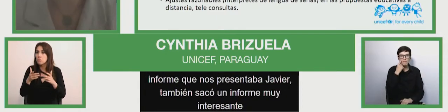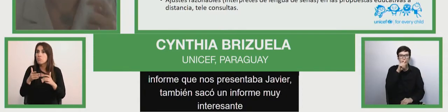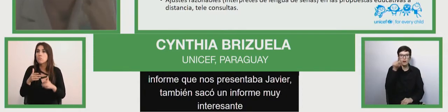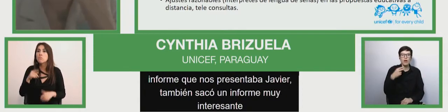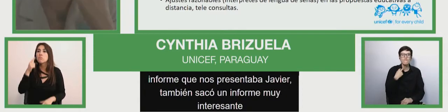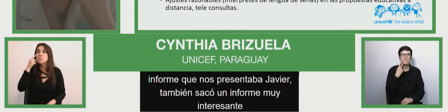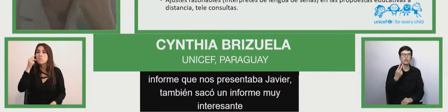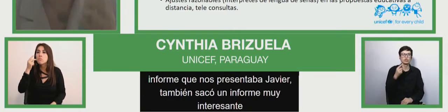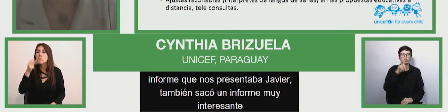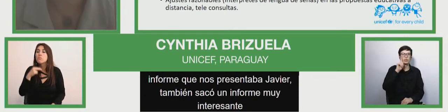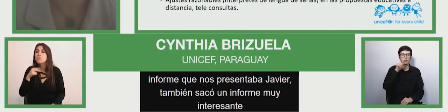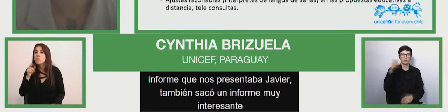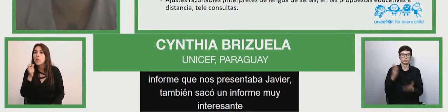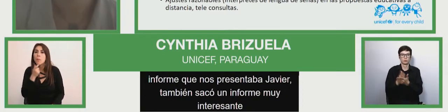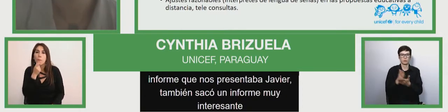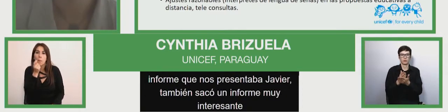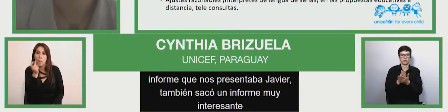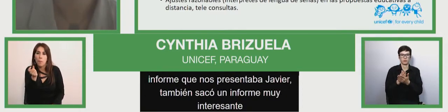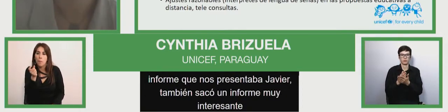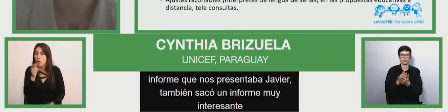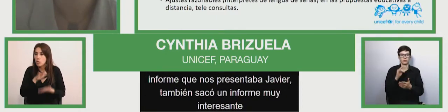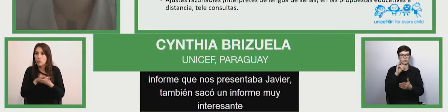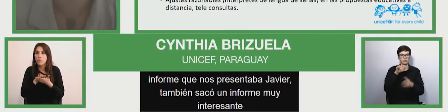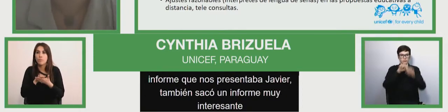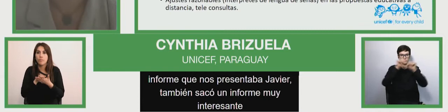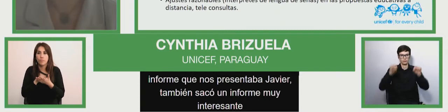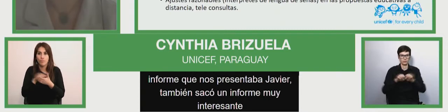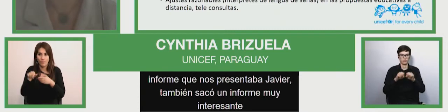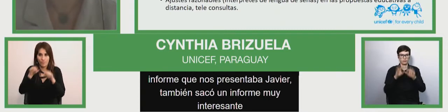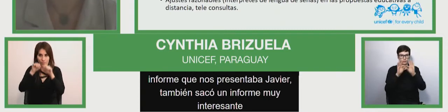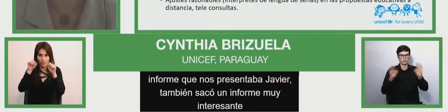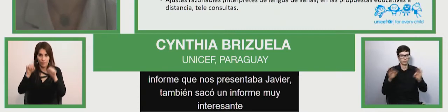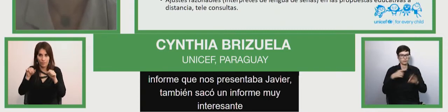the students and the educational system and it's called the